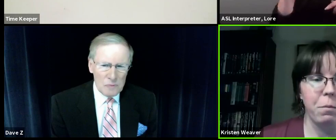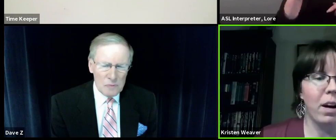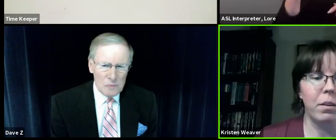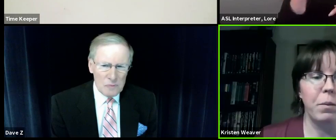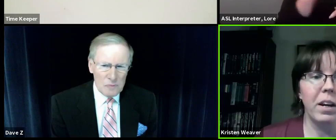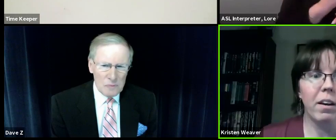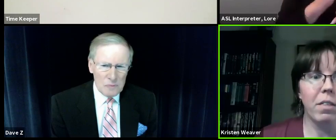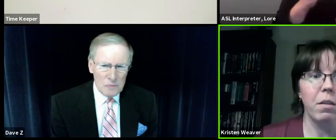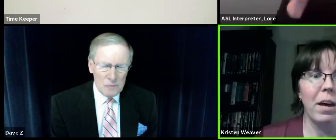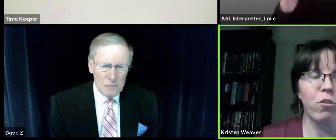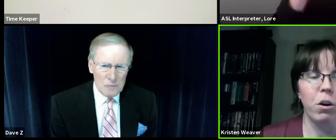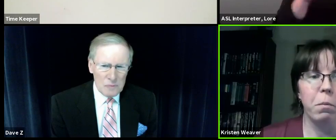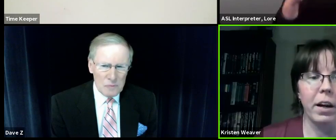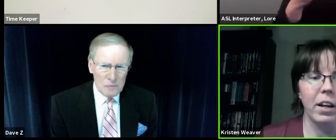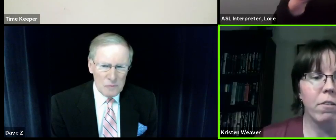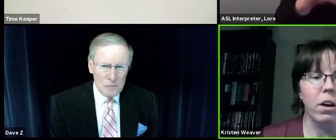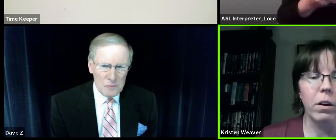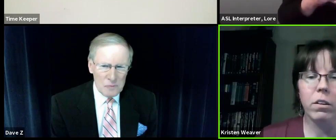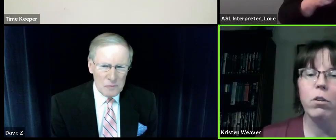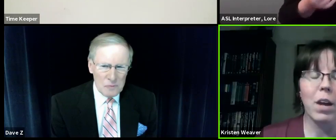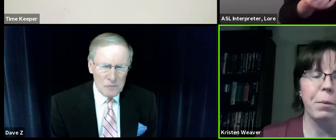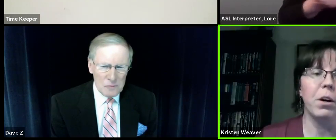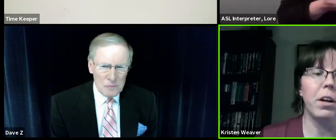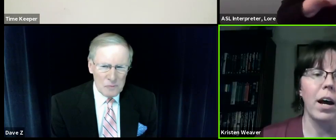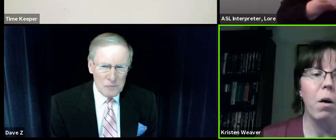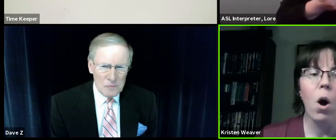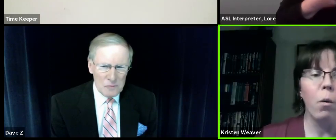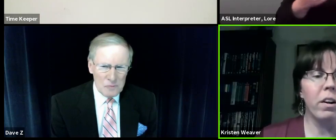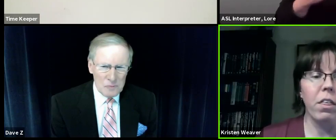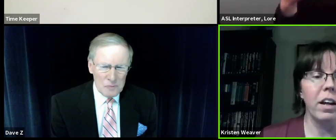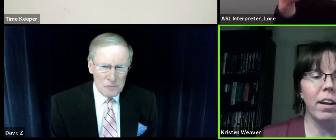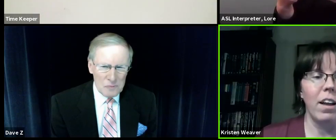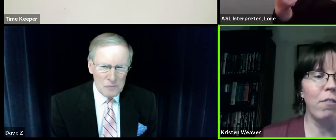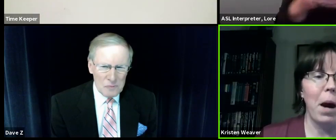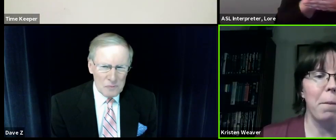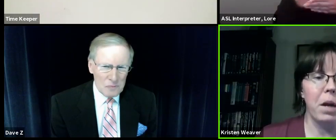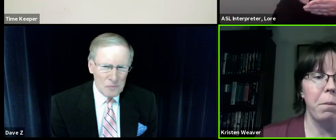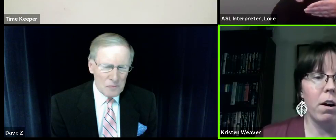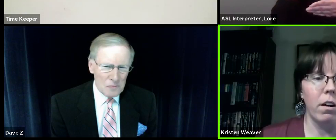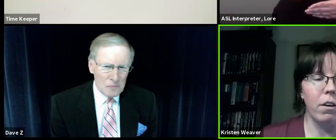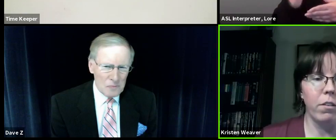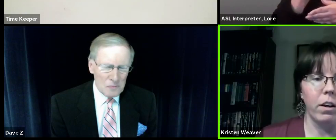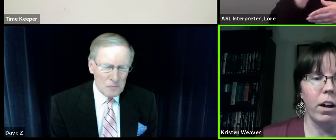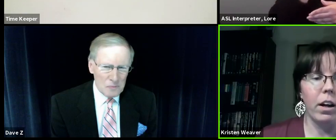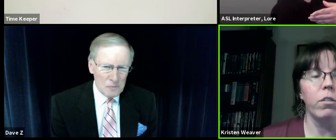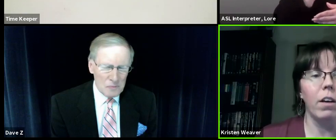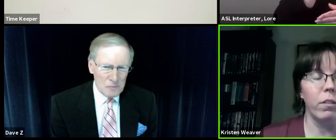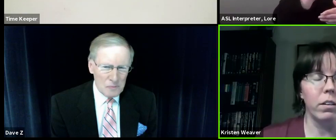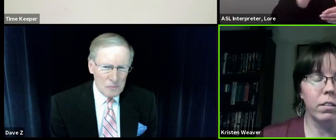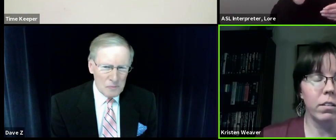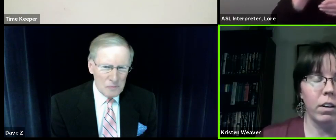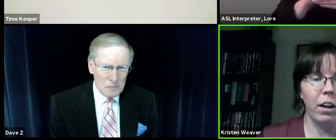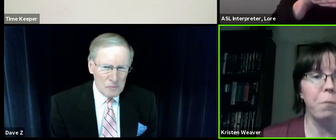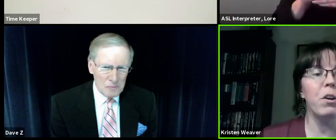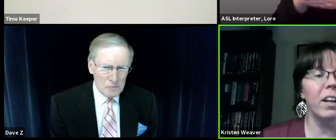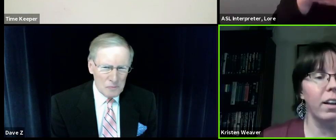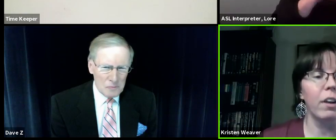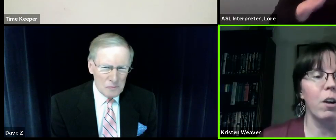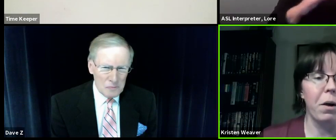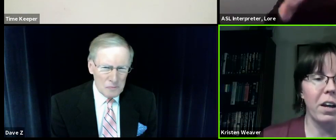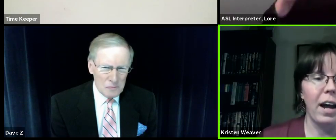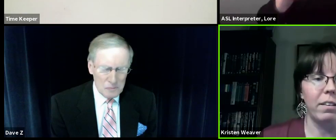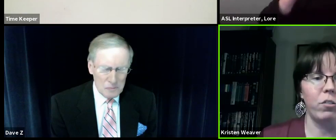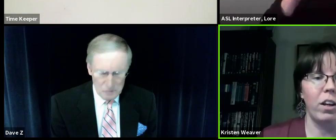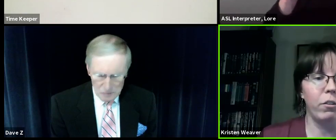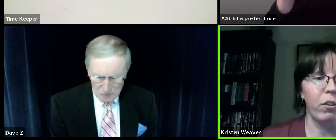because of the proximity to the metro. But even though it's a new neighborhood, one of the things I love about being part of a community